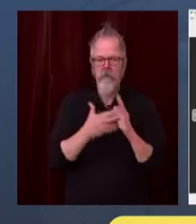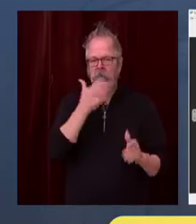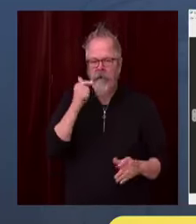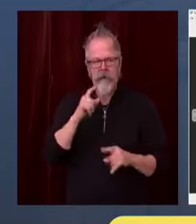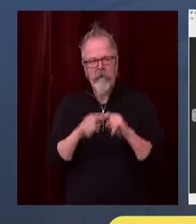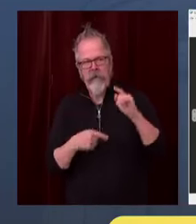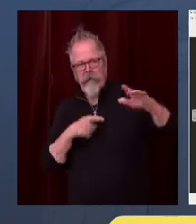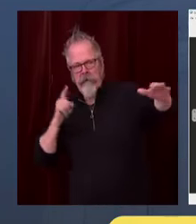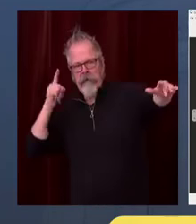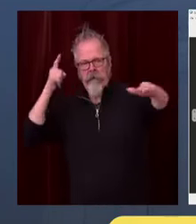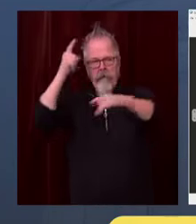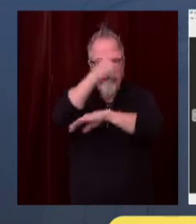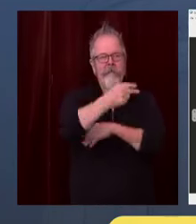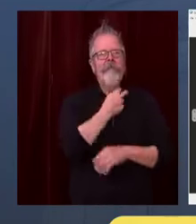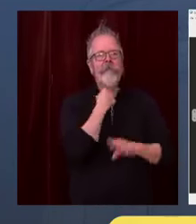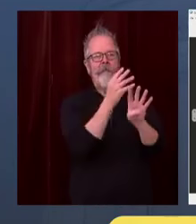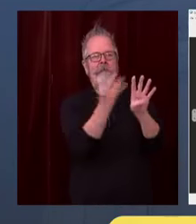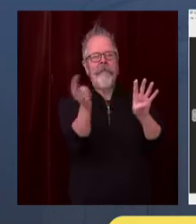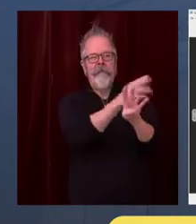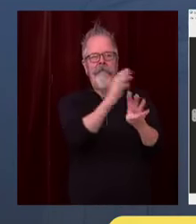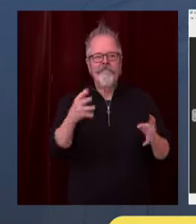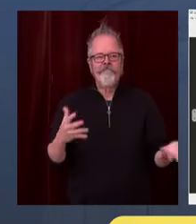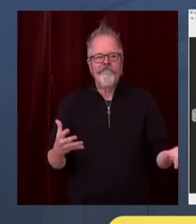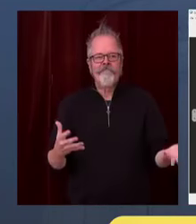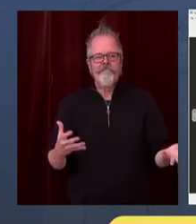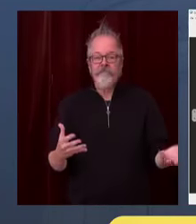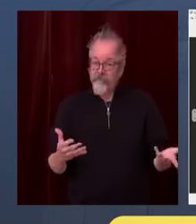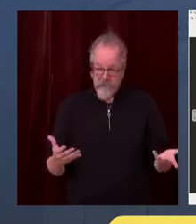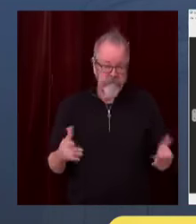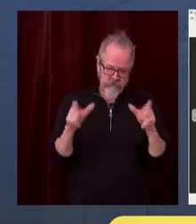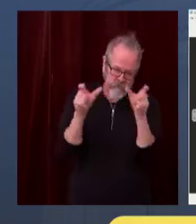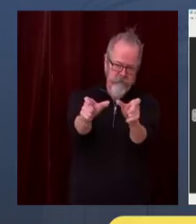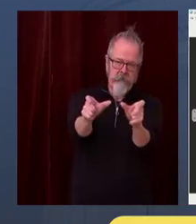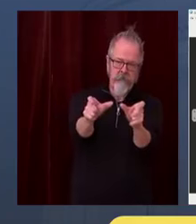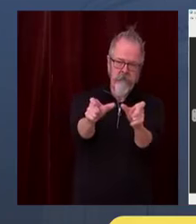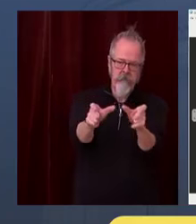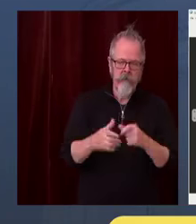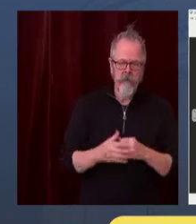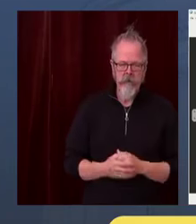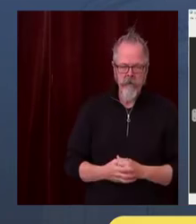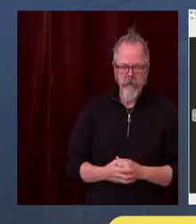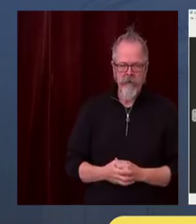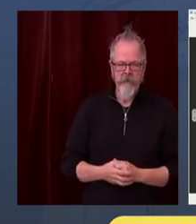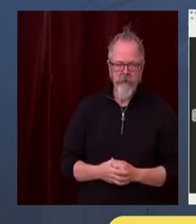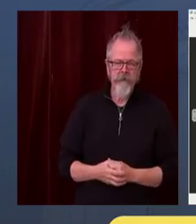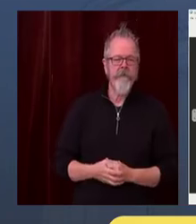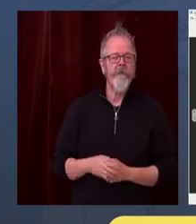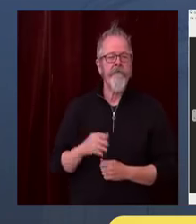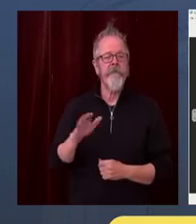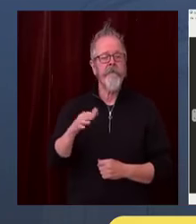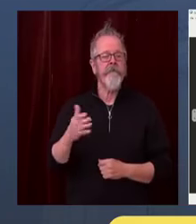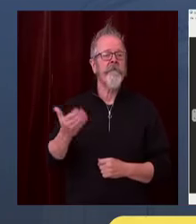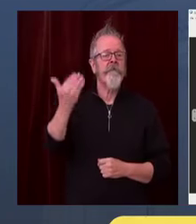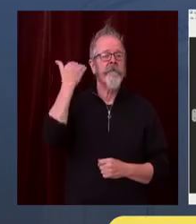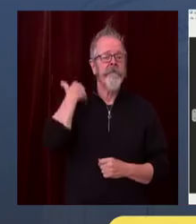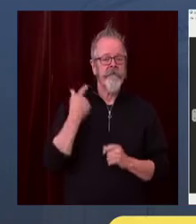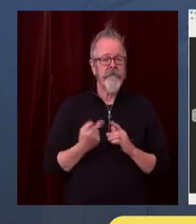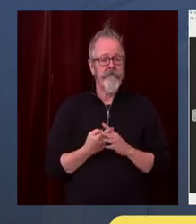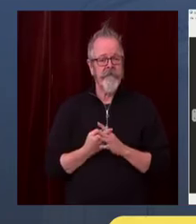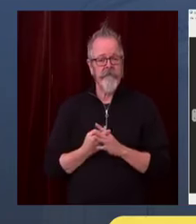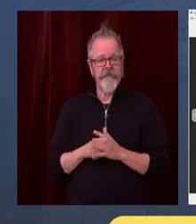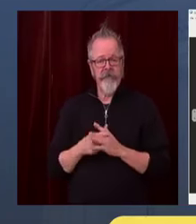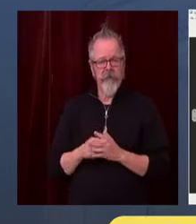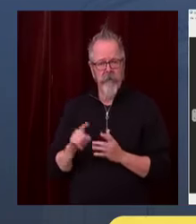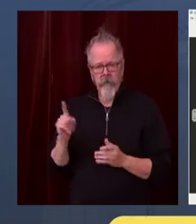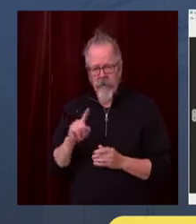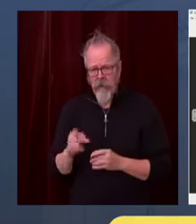of course, we'd have these little nodes, these little pockets, and we could defend against it. And that was also true within the state. We